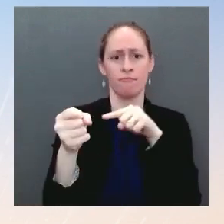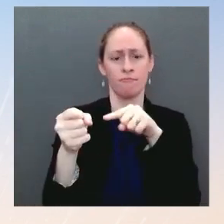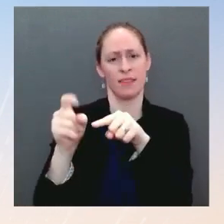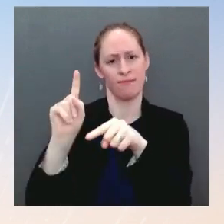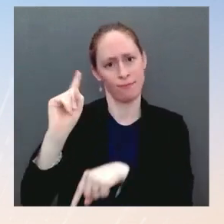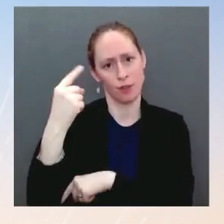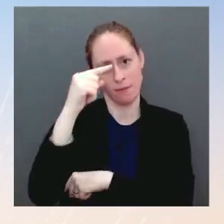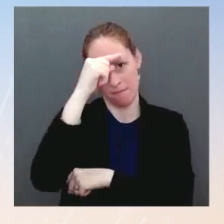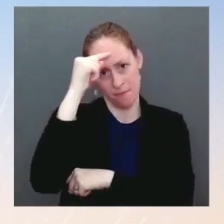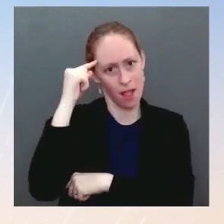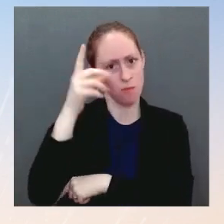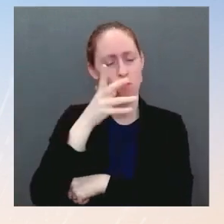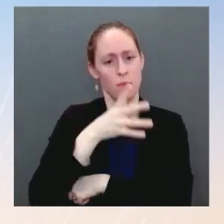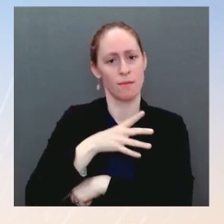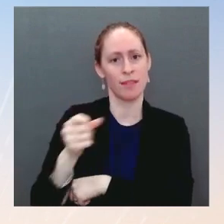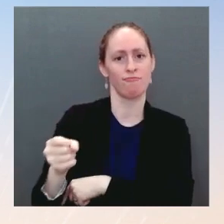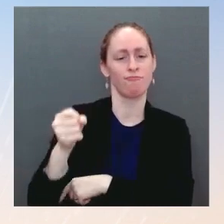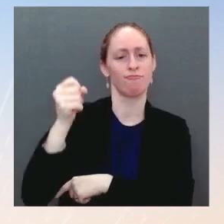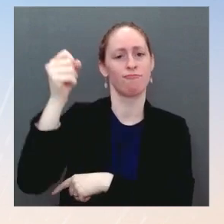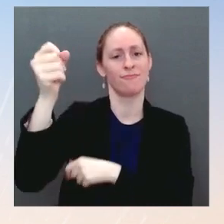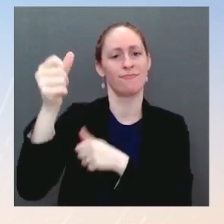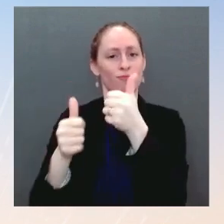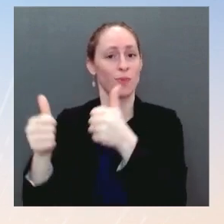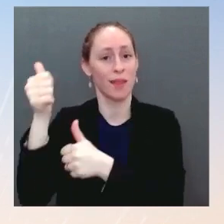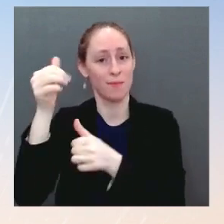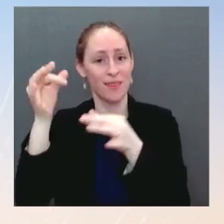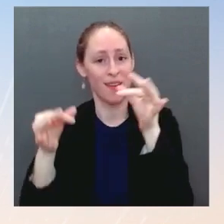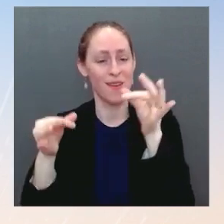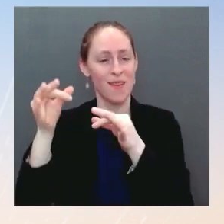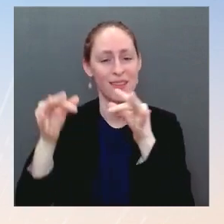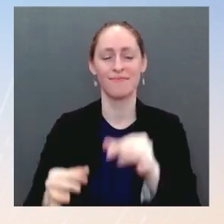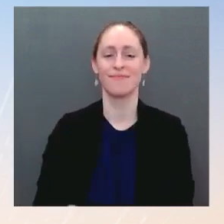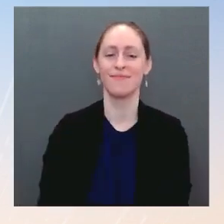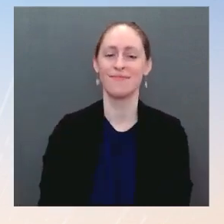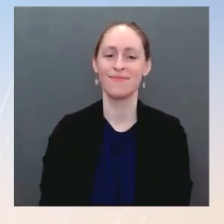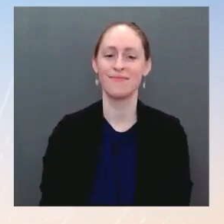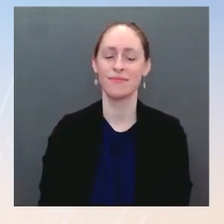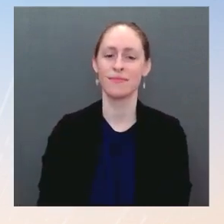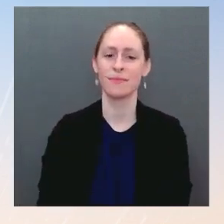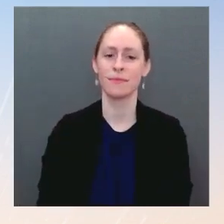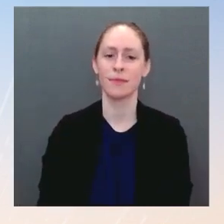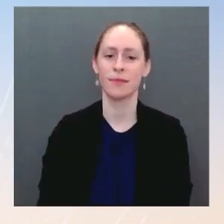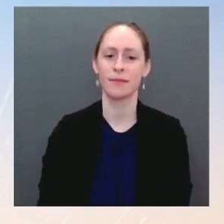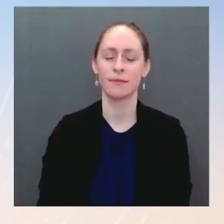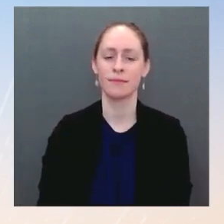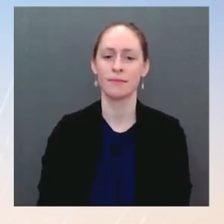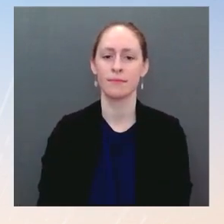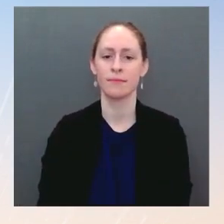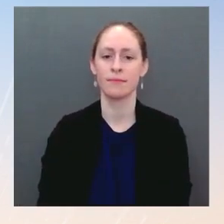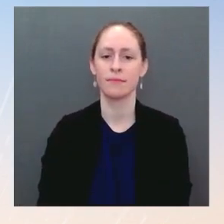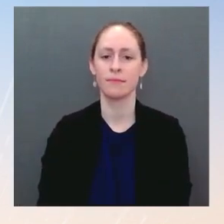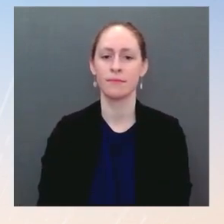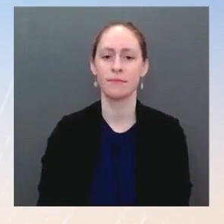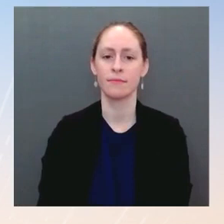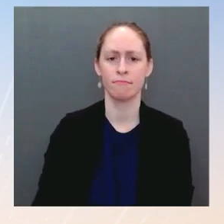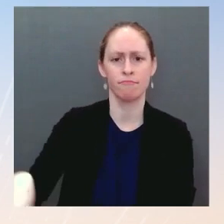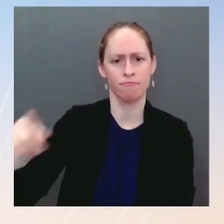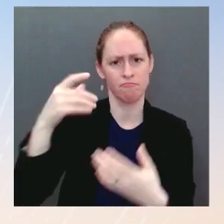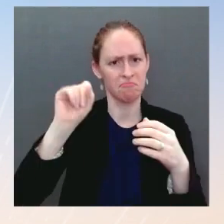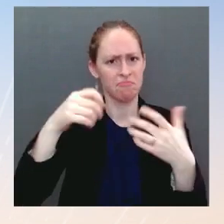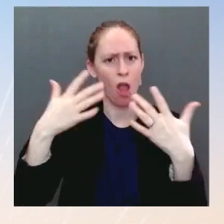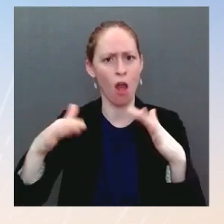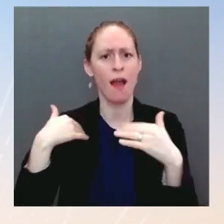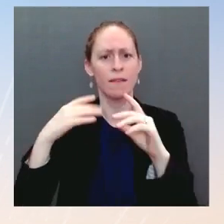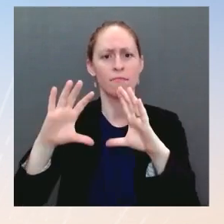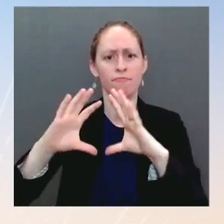have been involved in consulting with the President and preparing bios for him, and that's something he has looked at since last year. The We've never had a President